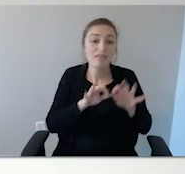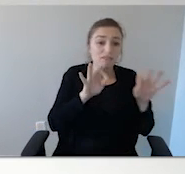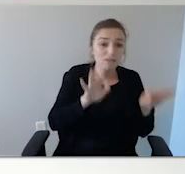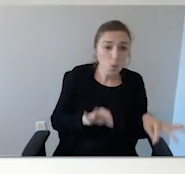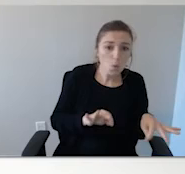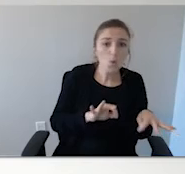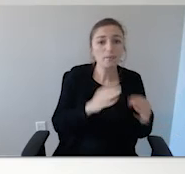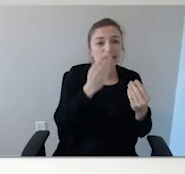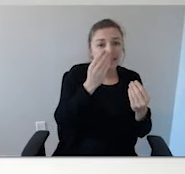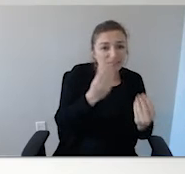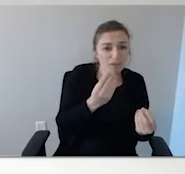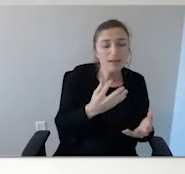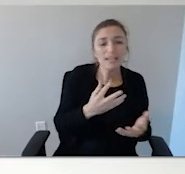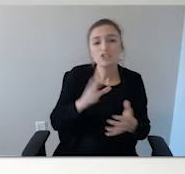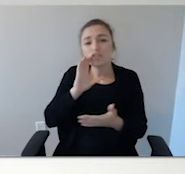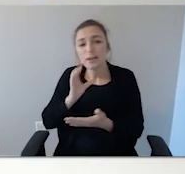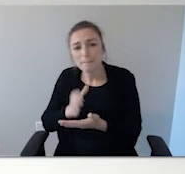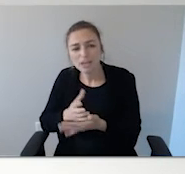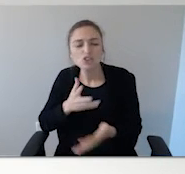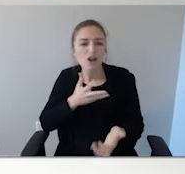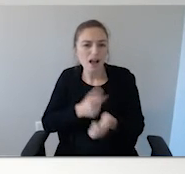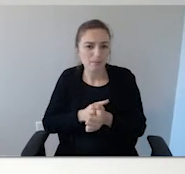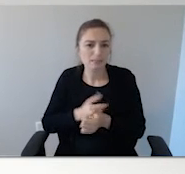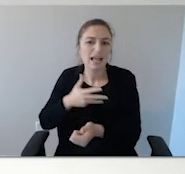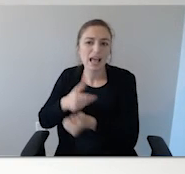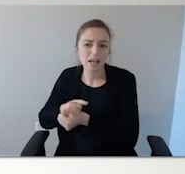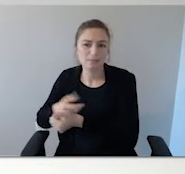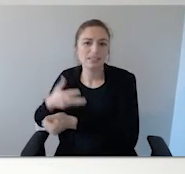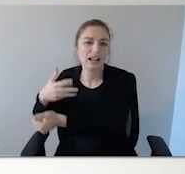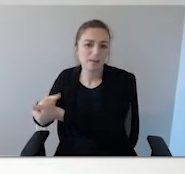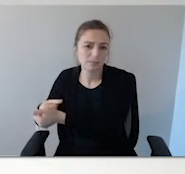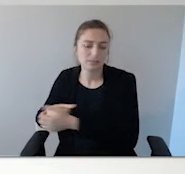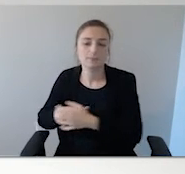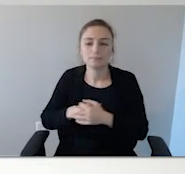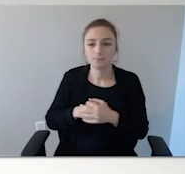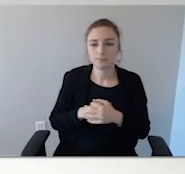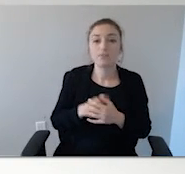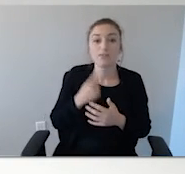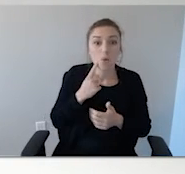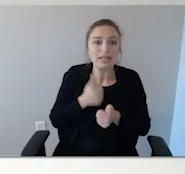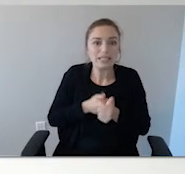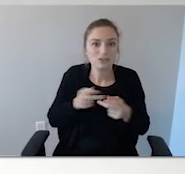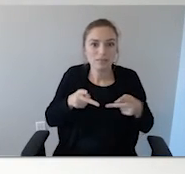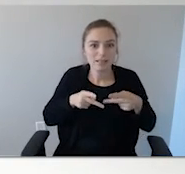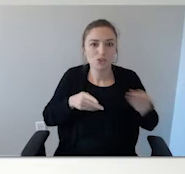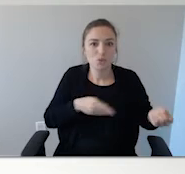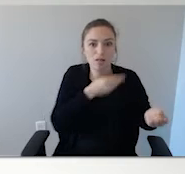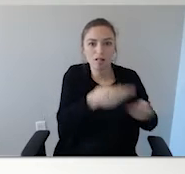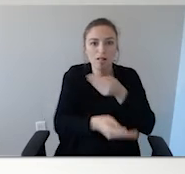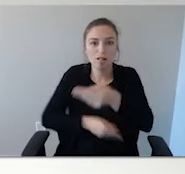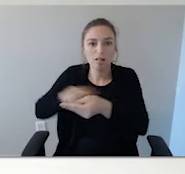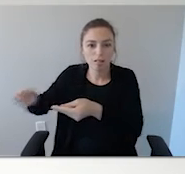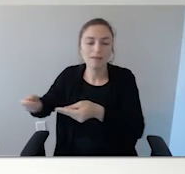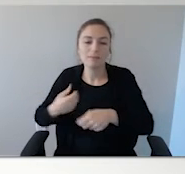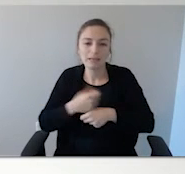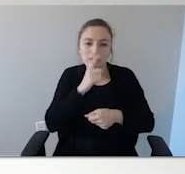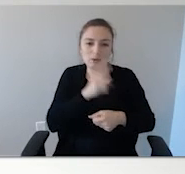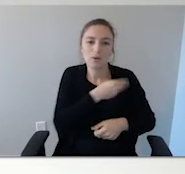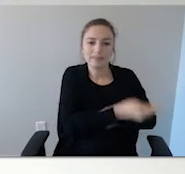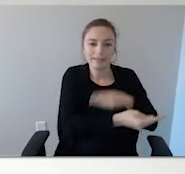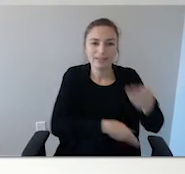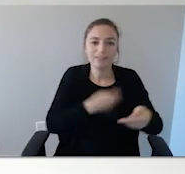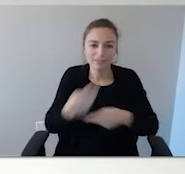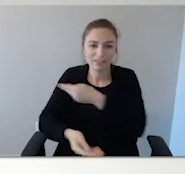thing. And make sure you're updating it in all those places. You want to have all the caregiver contact information, caregiver or guardian, if it's